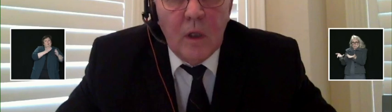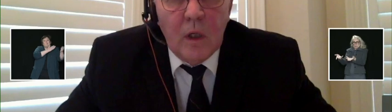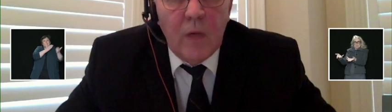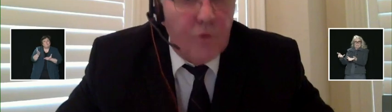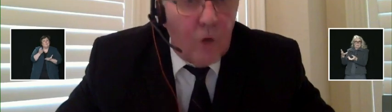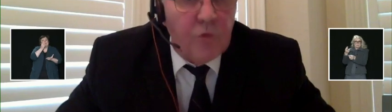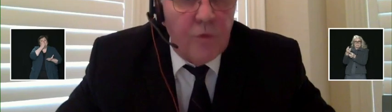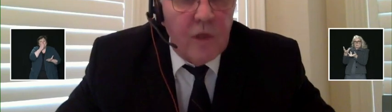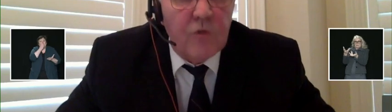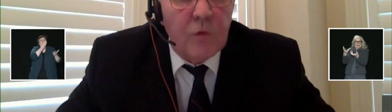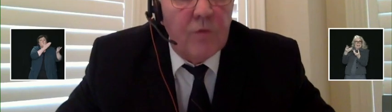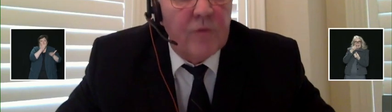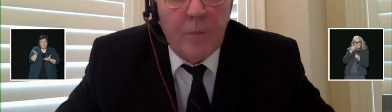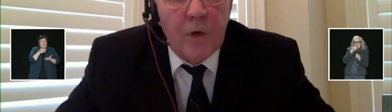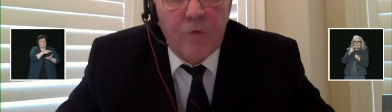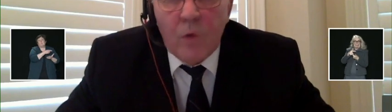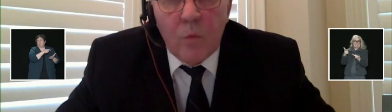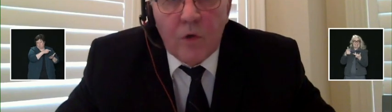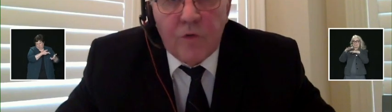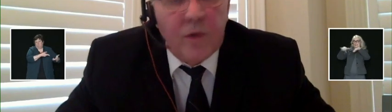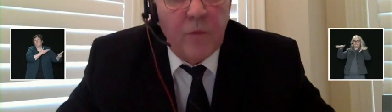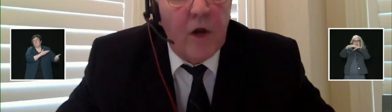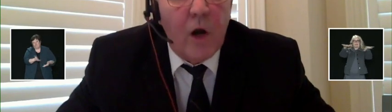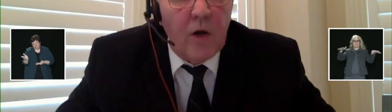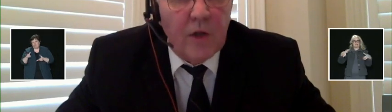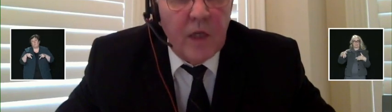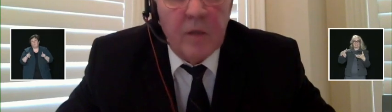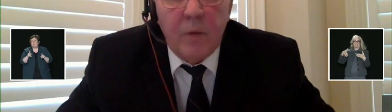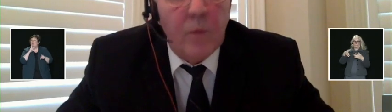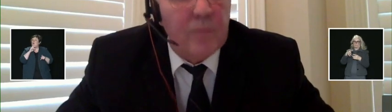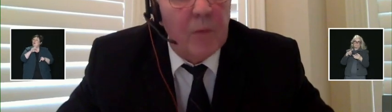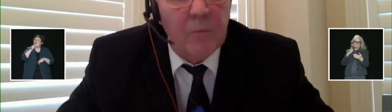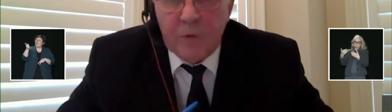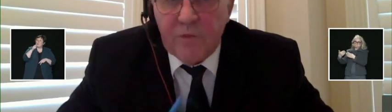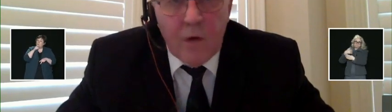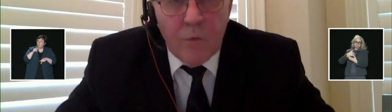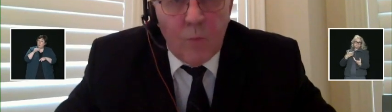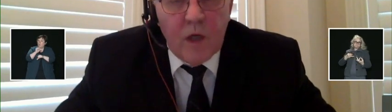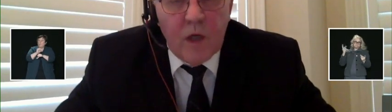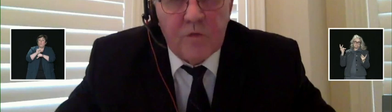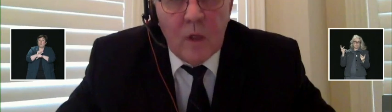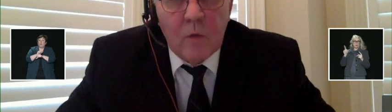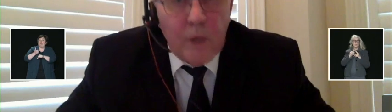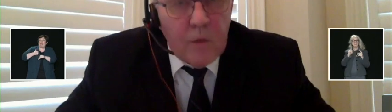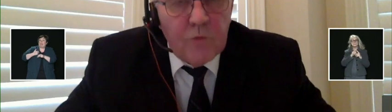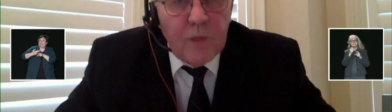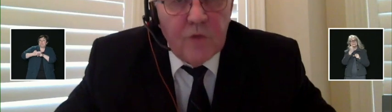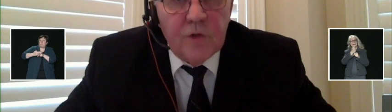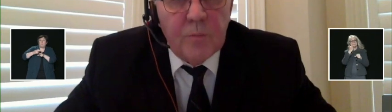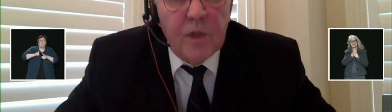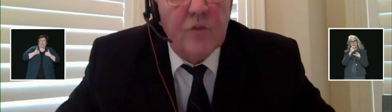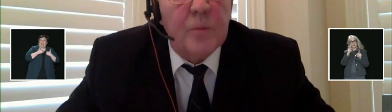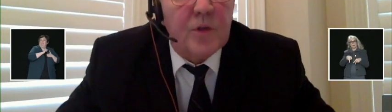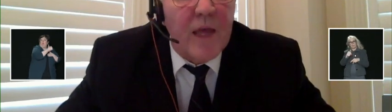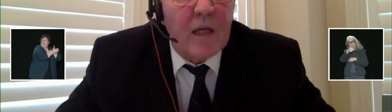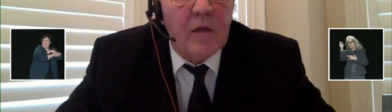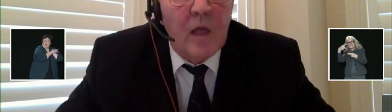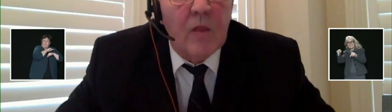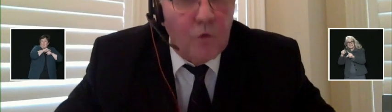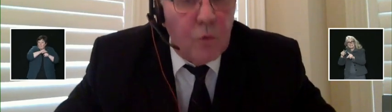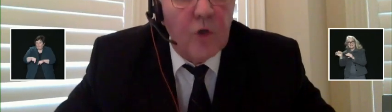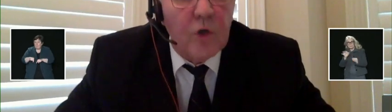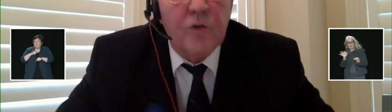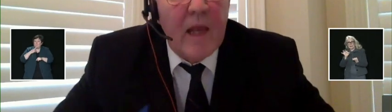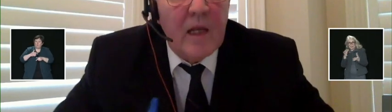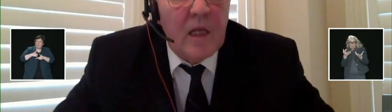work into the country. There's also the issue of temporary foreign workers that are needed, but we've put very robust, rigorous measures